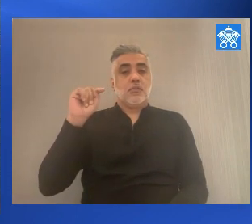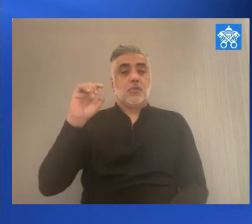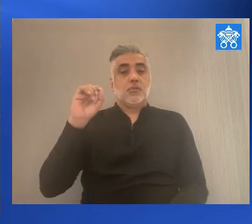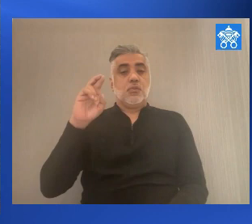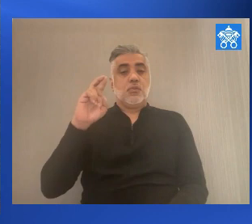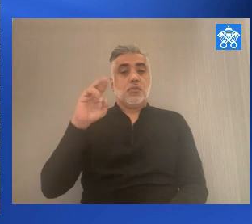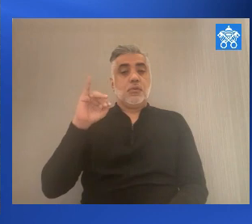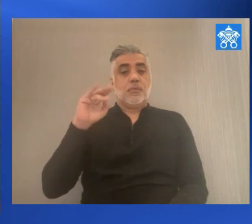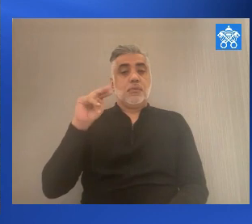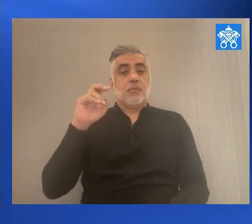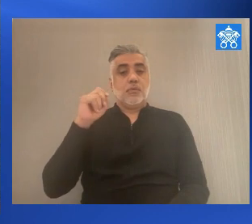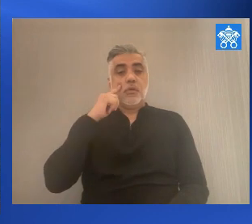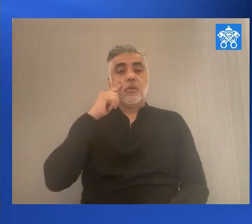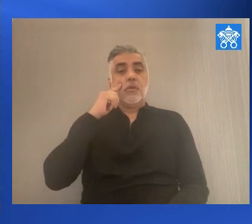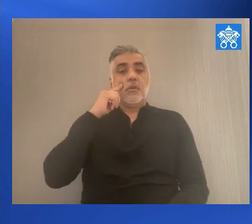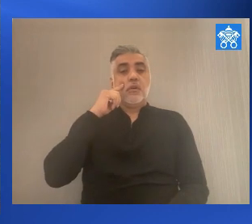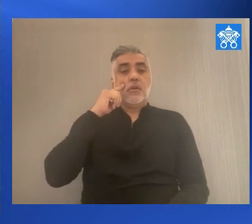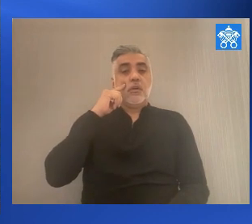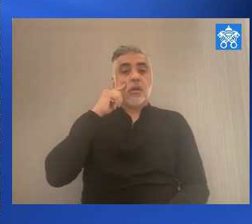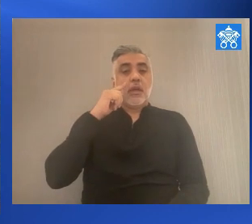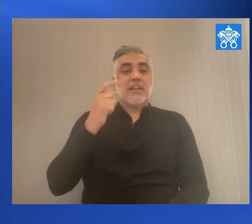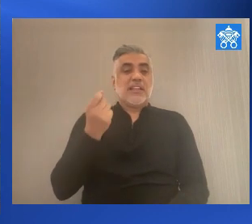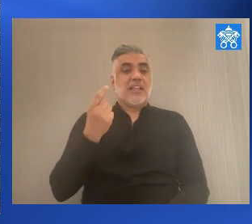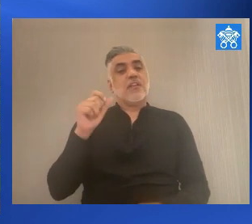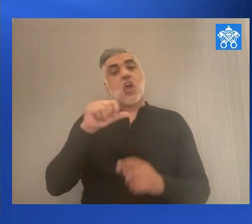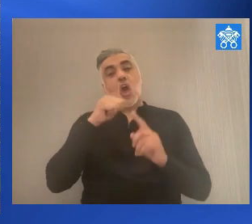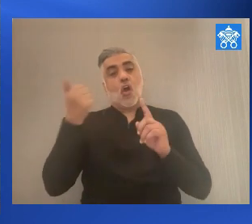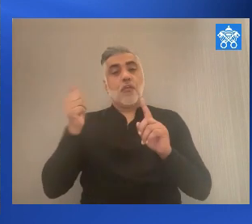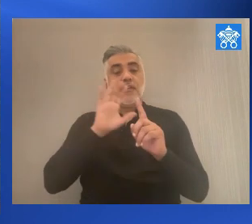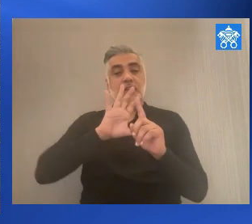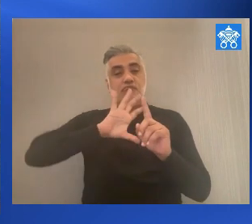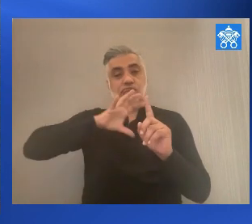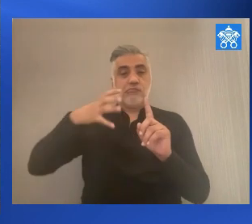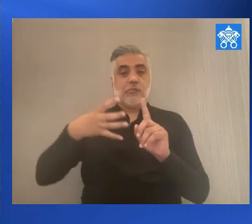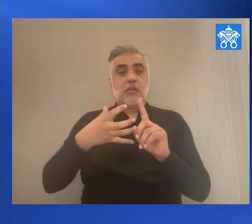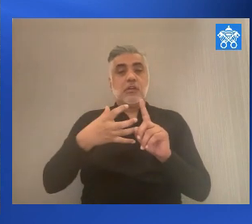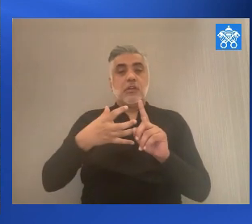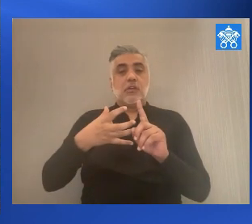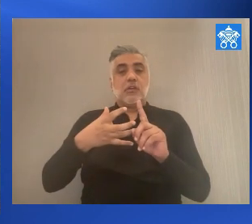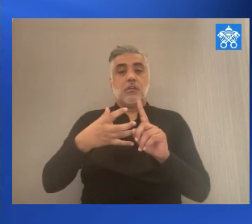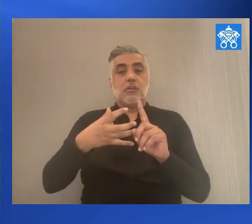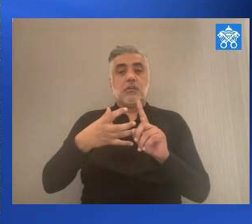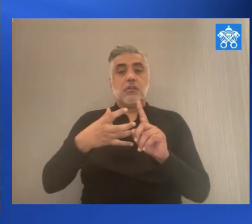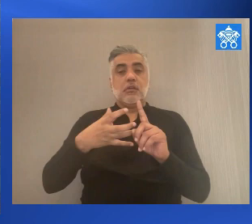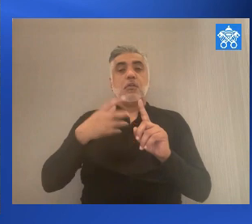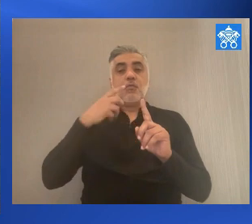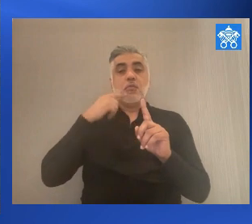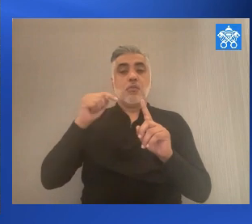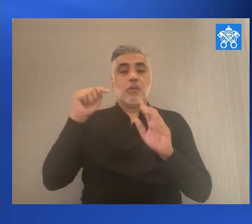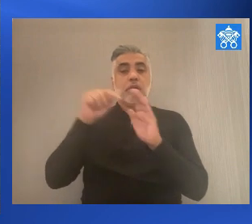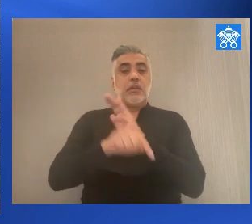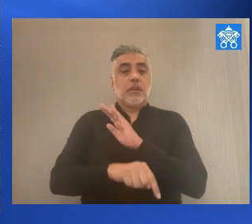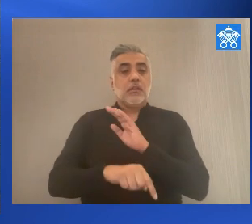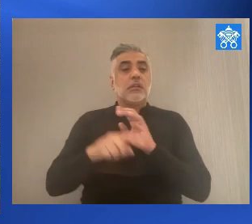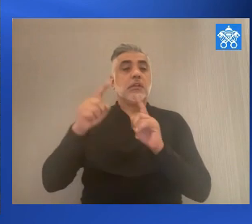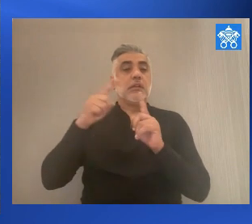Nicasio Renuncio Torribio and 11 other companions were killed in 1936 in the Civil War.